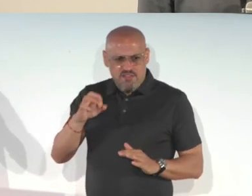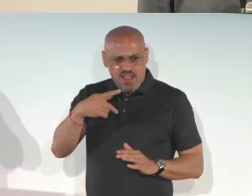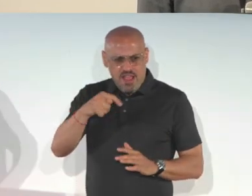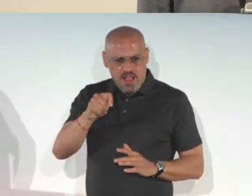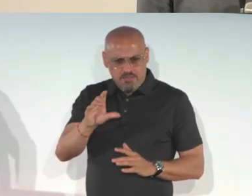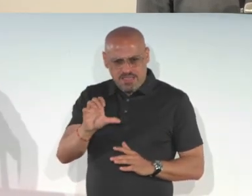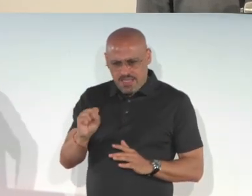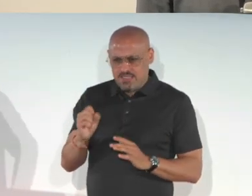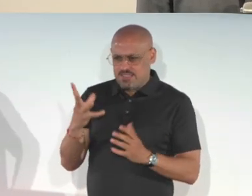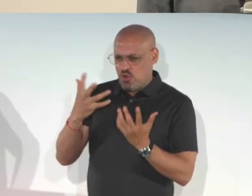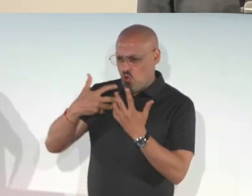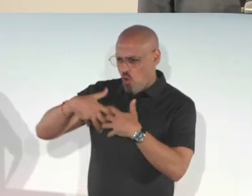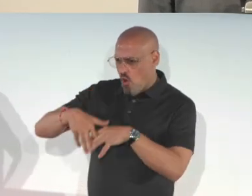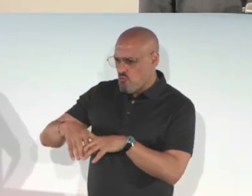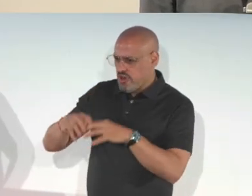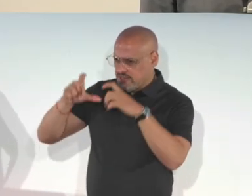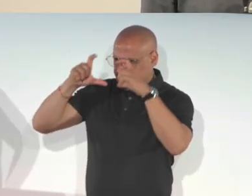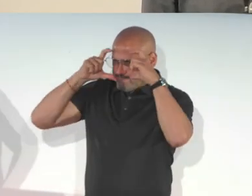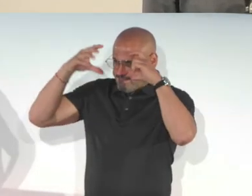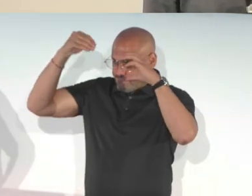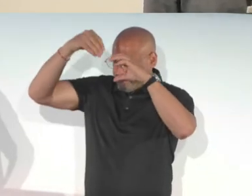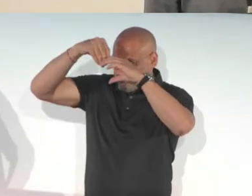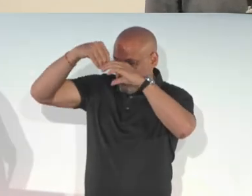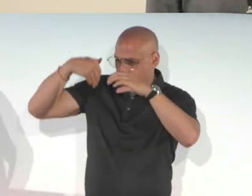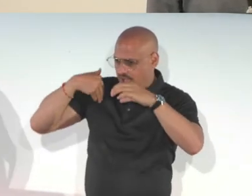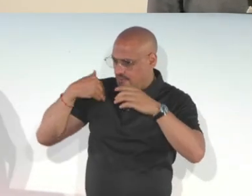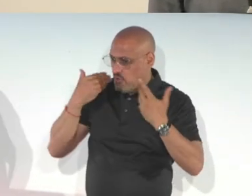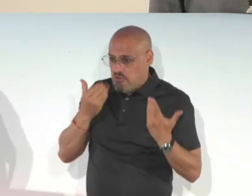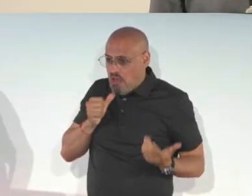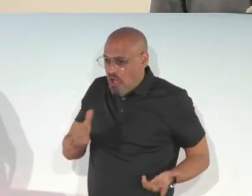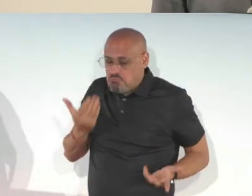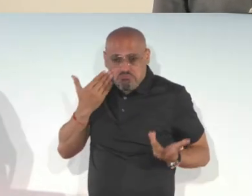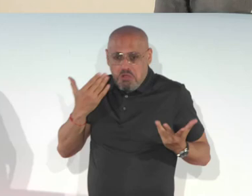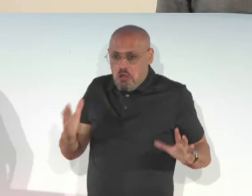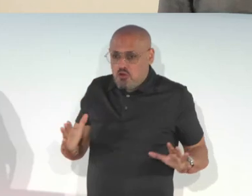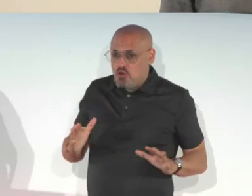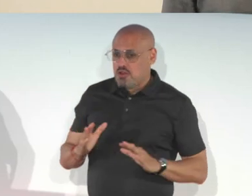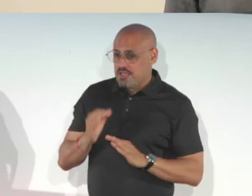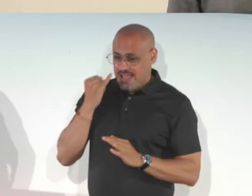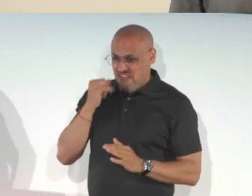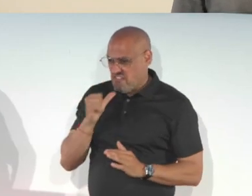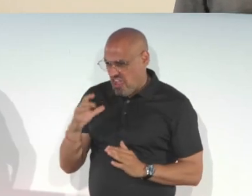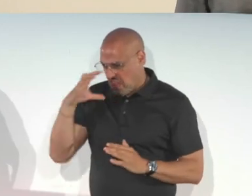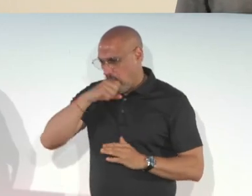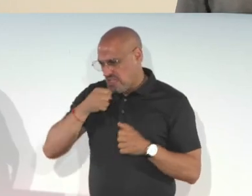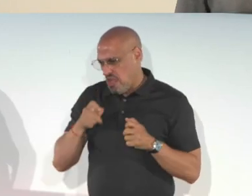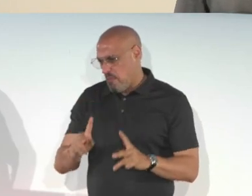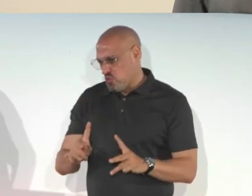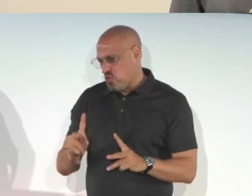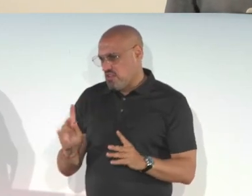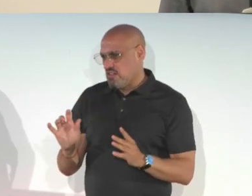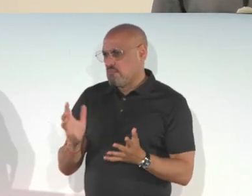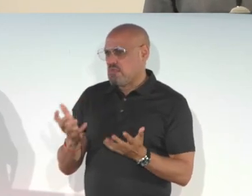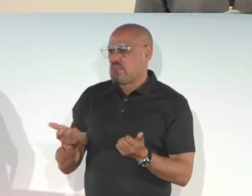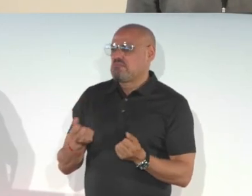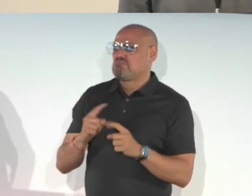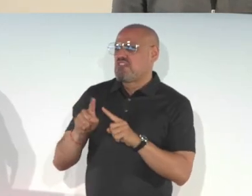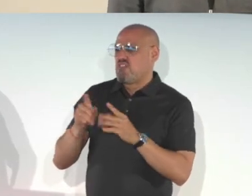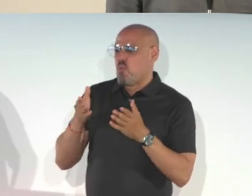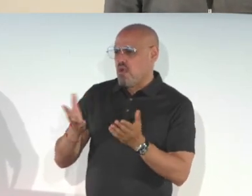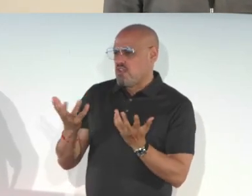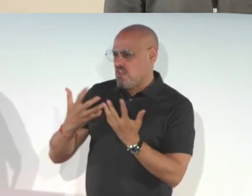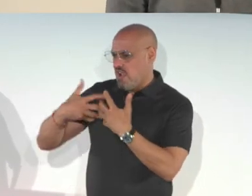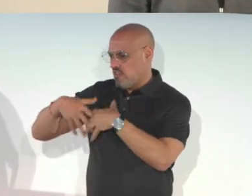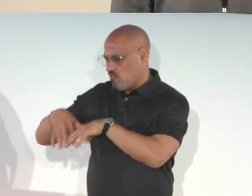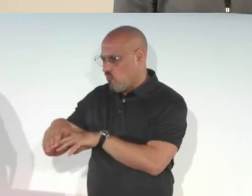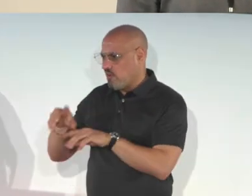that it doesn't have a controller, you know, I don't know if there's haptics incorporated into the headpiece of the headset or not. But